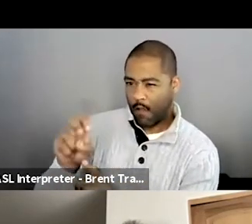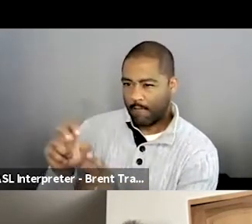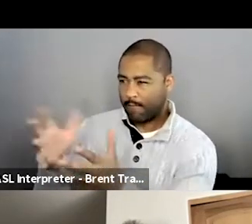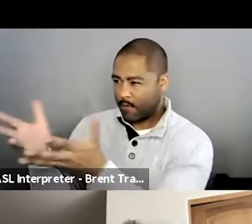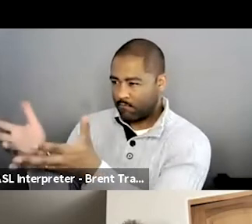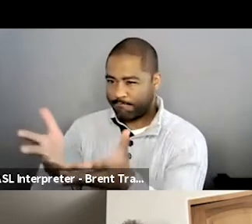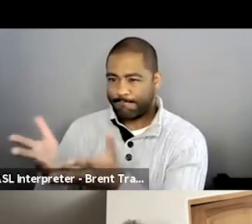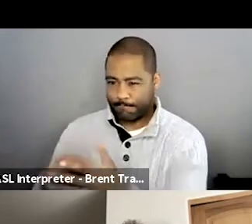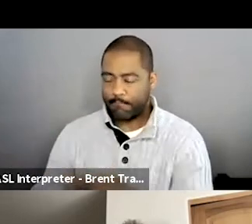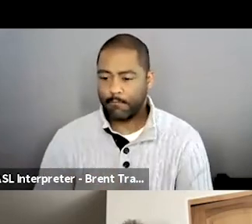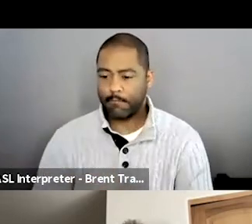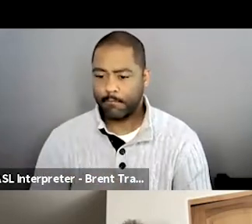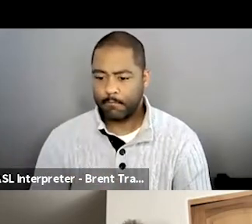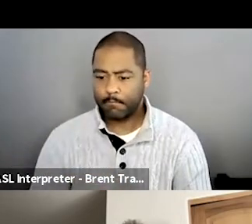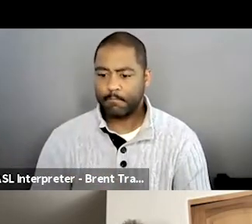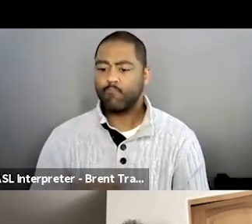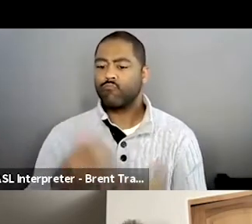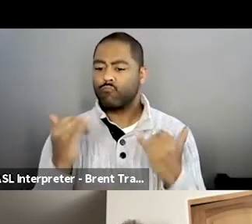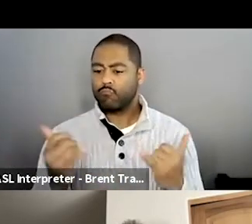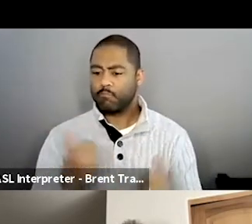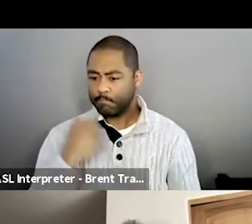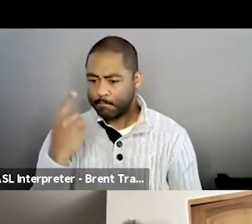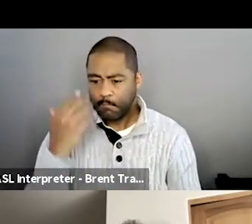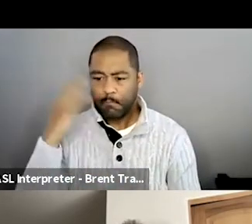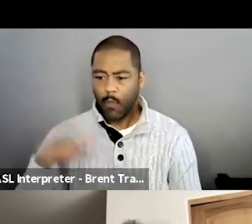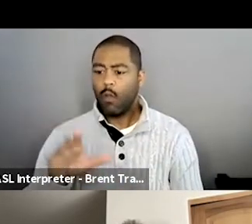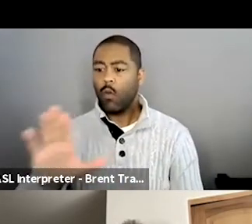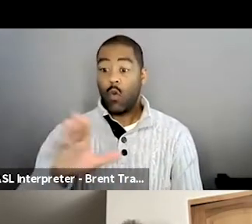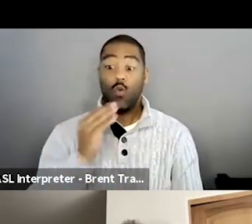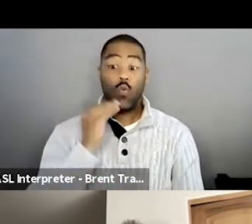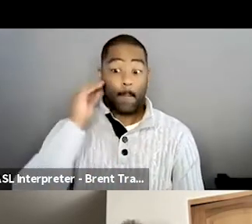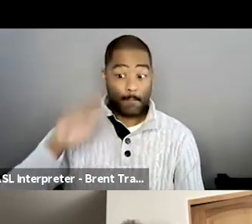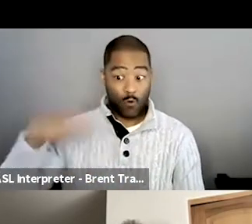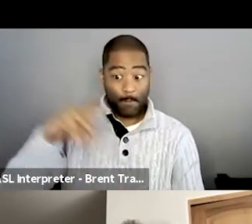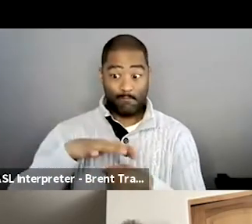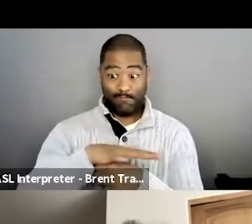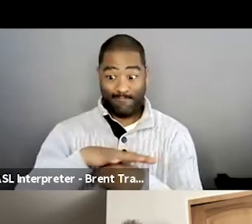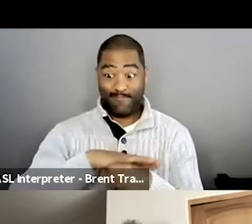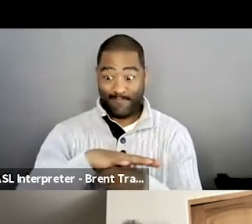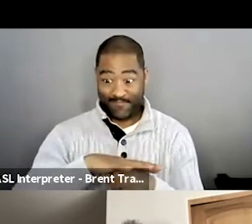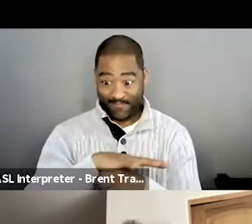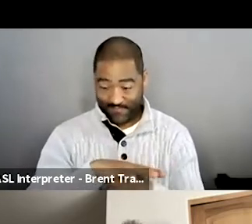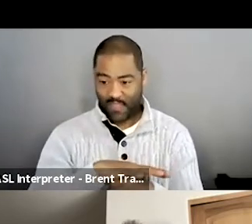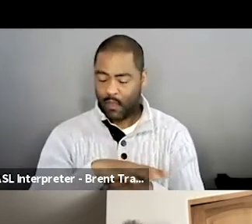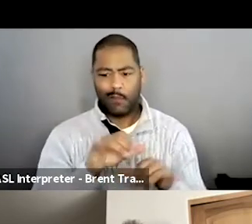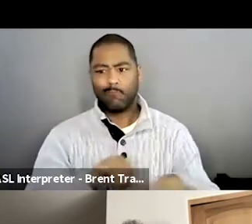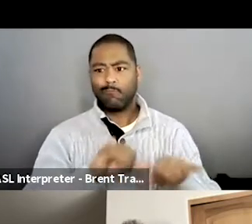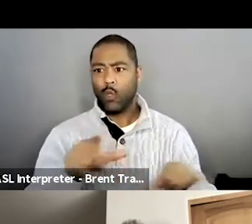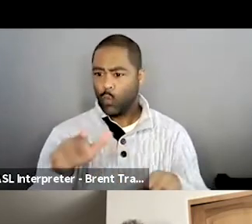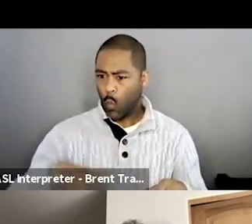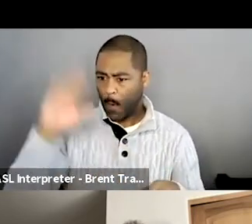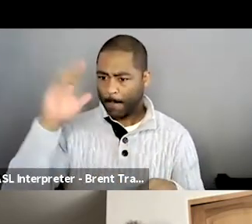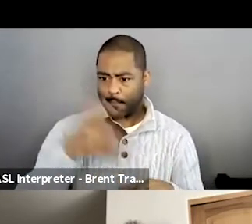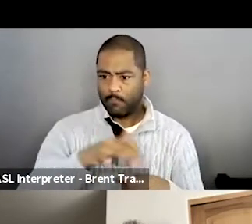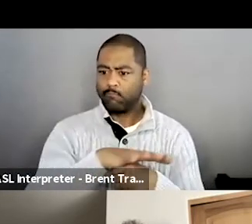district with the same people, you have an identity, um, with, with your parents and you get to a new, um, you're out of state